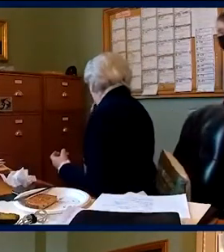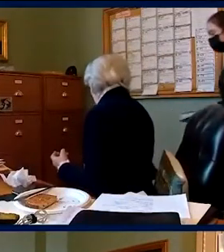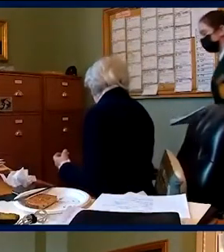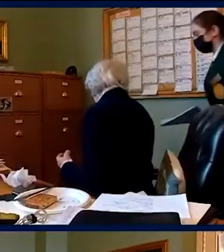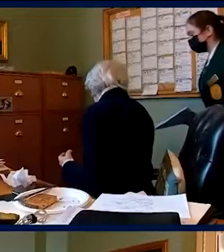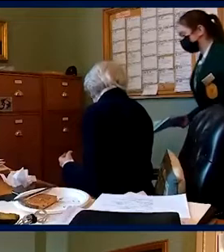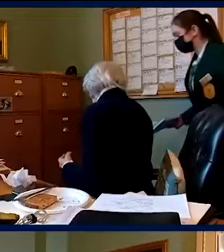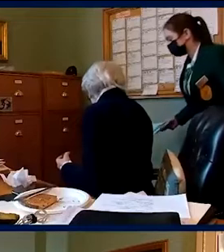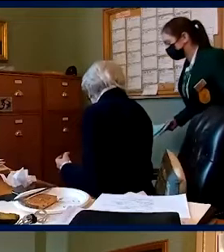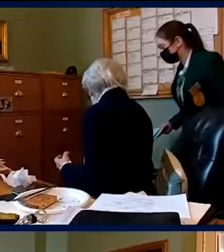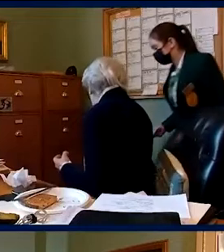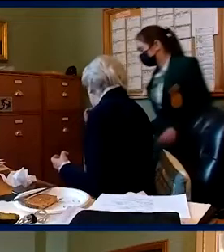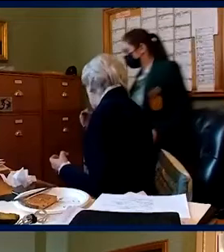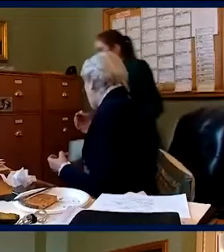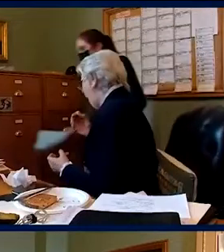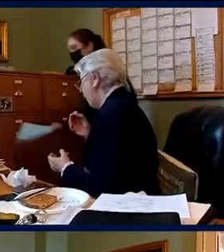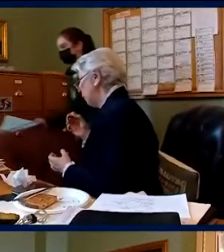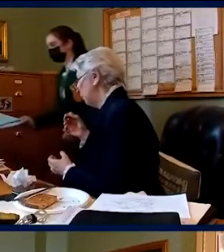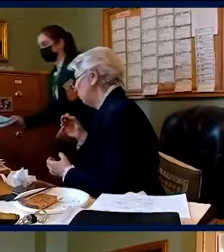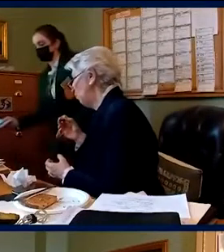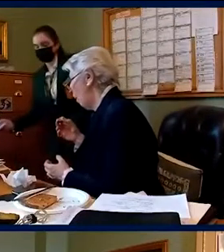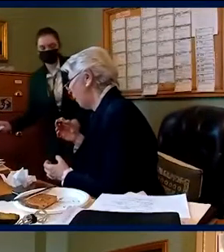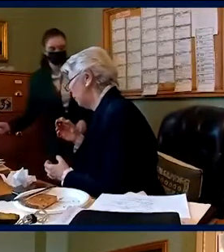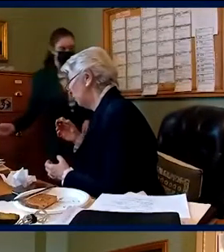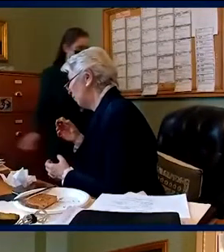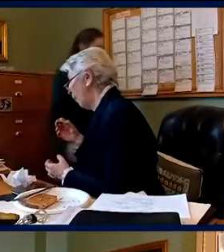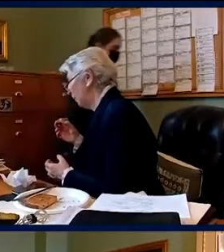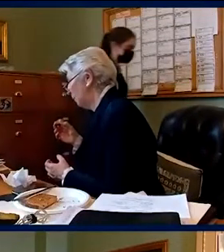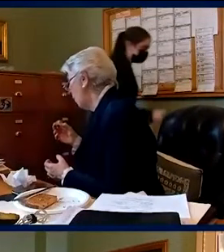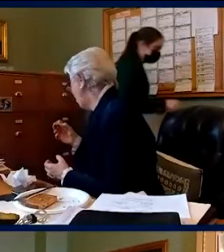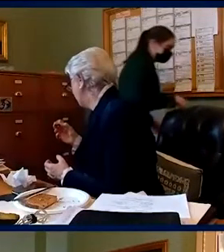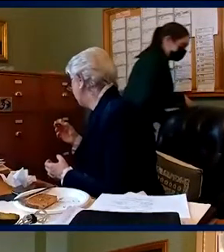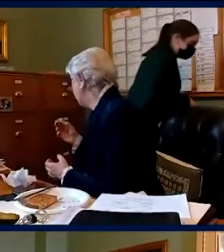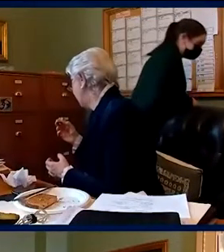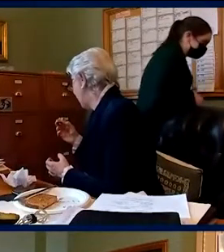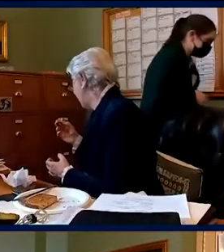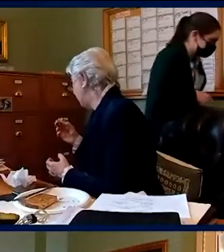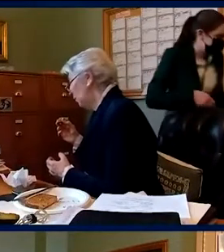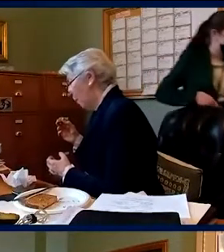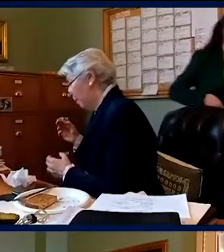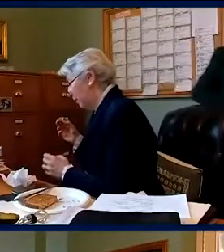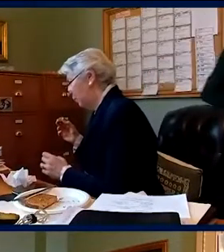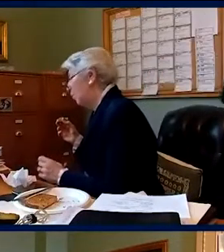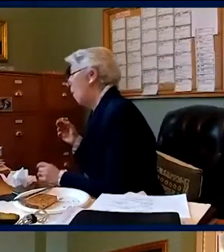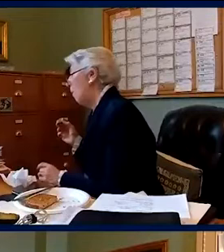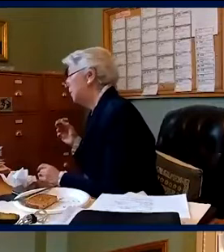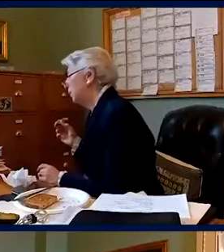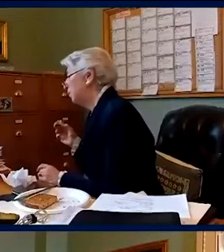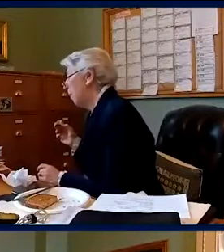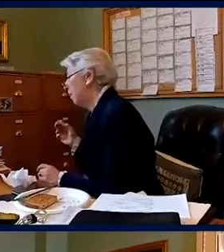pass the bill because it seemed that, thank you, because it seemed